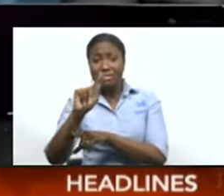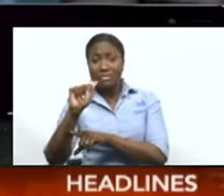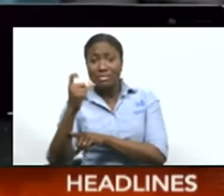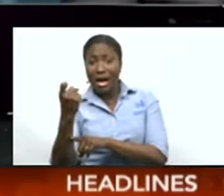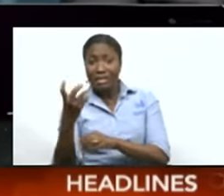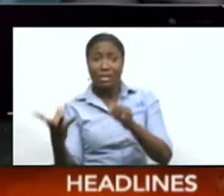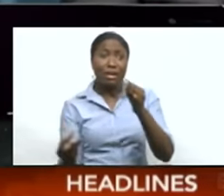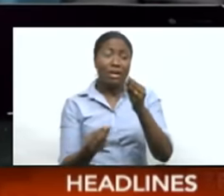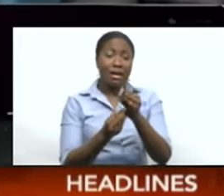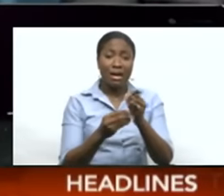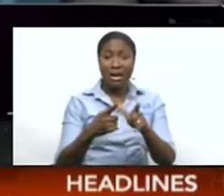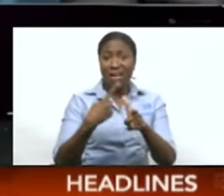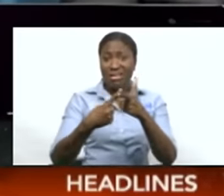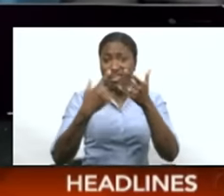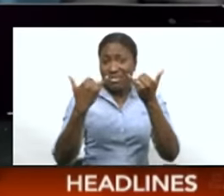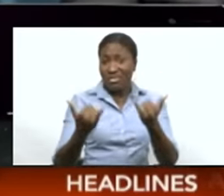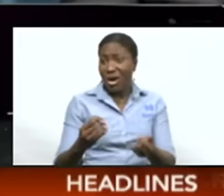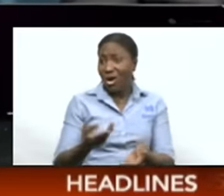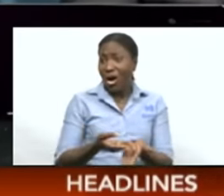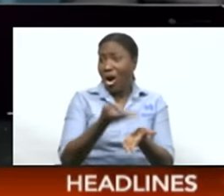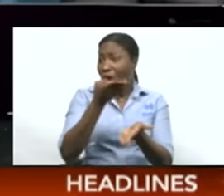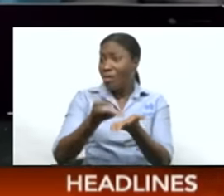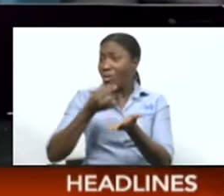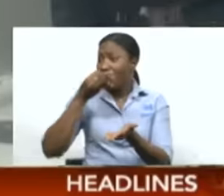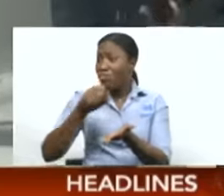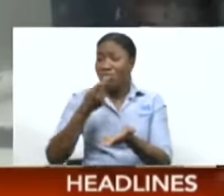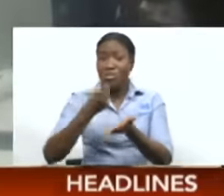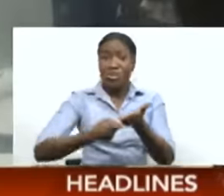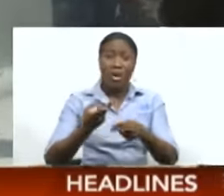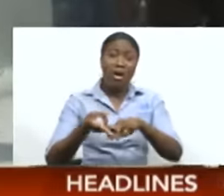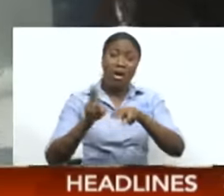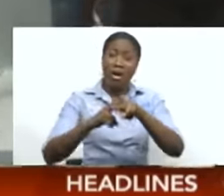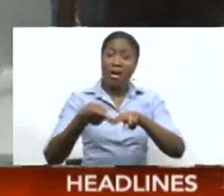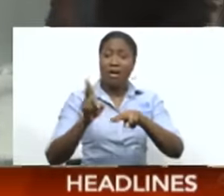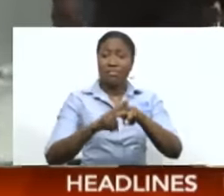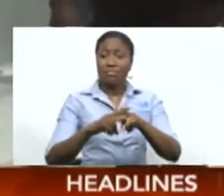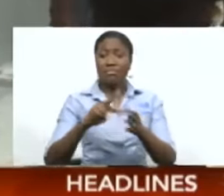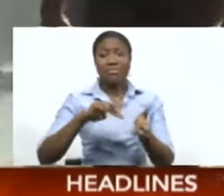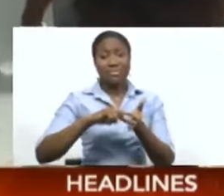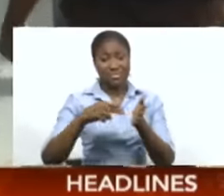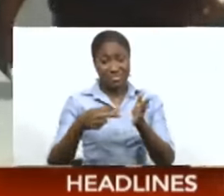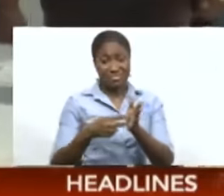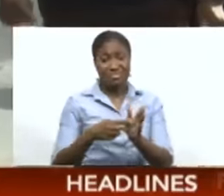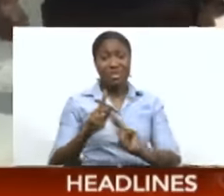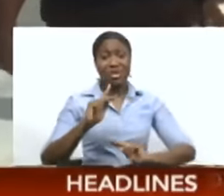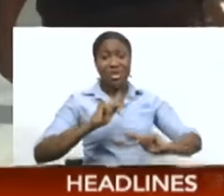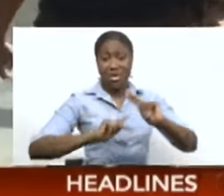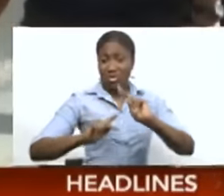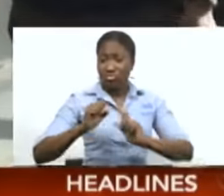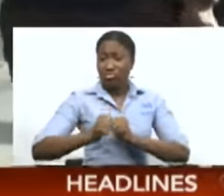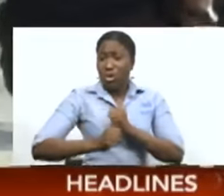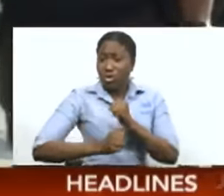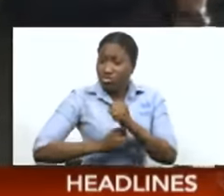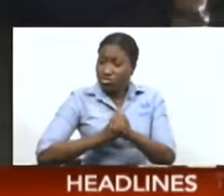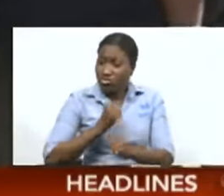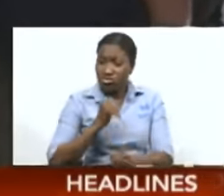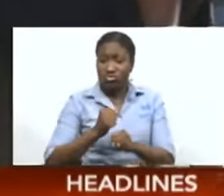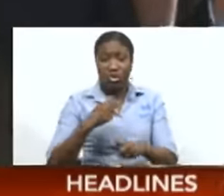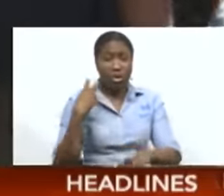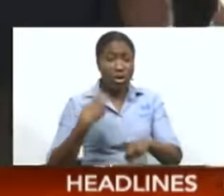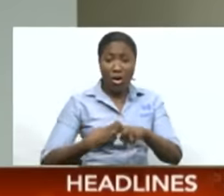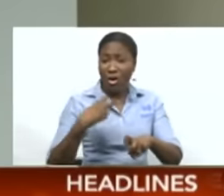simultaneously, this can compound cost of living expenses and lead to negative impacts and unnecessary hardships.